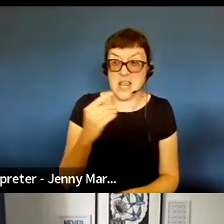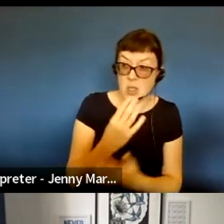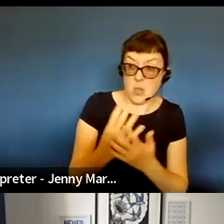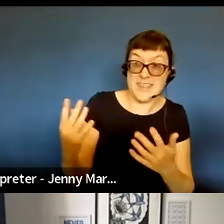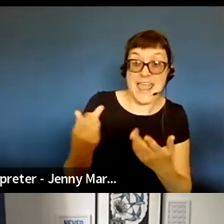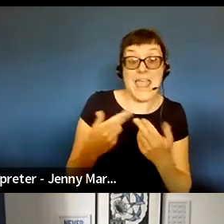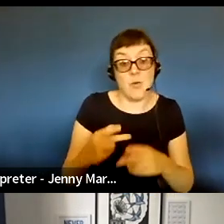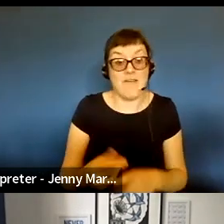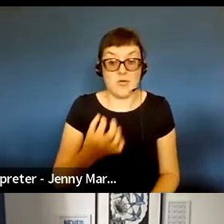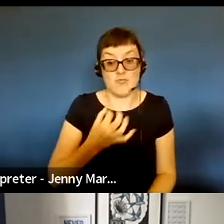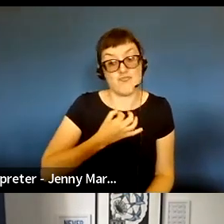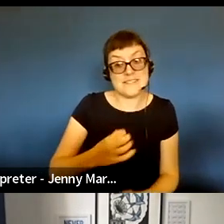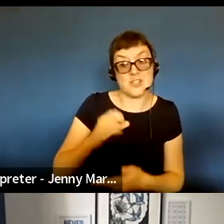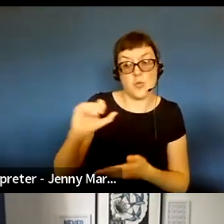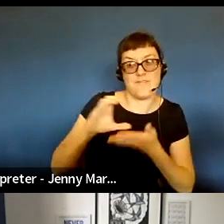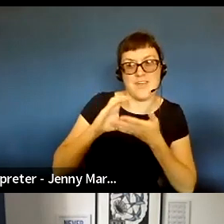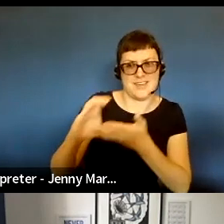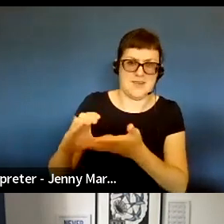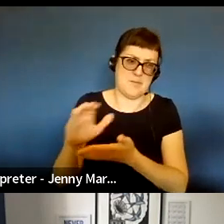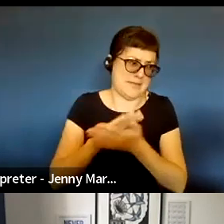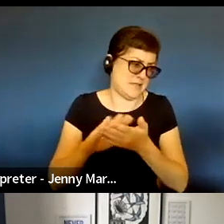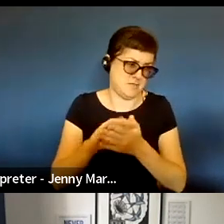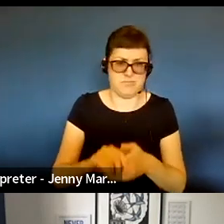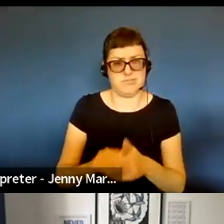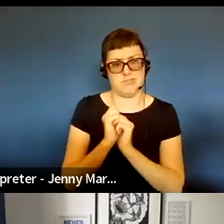you can be hugely rewarded.